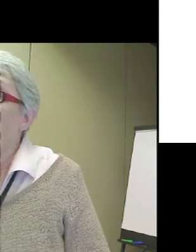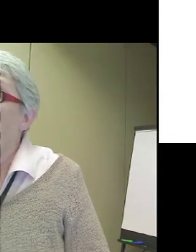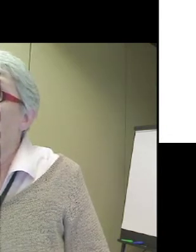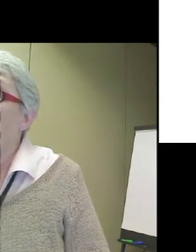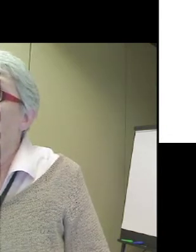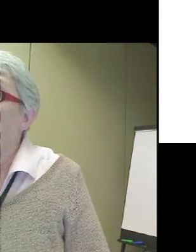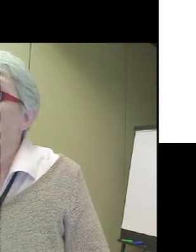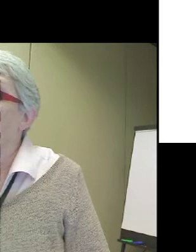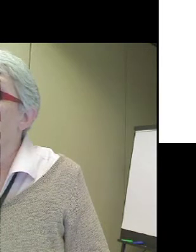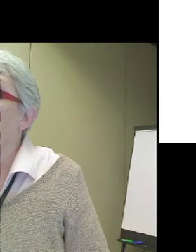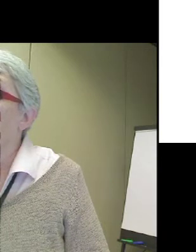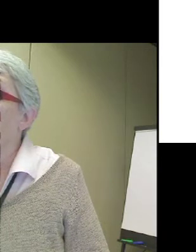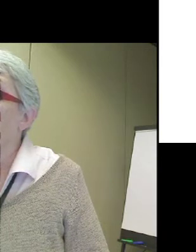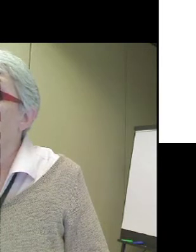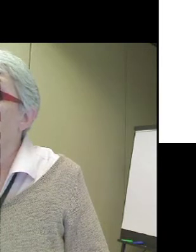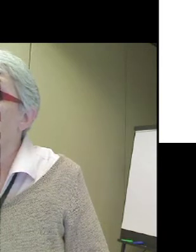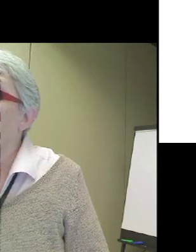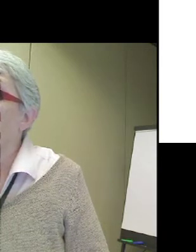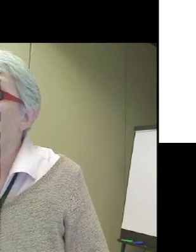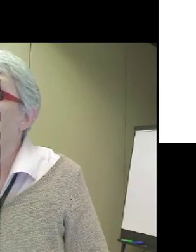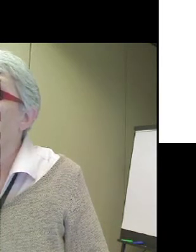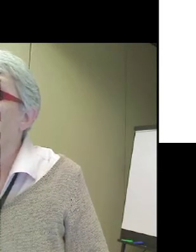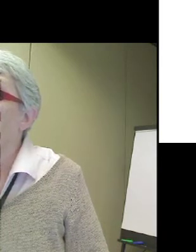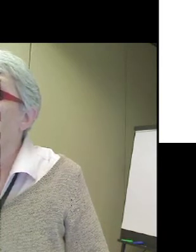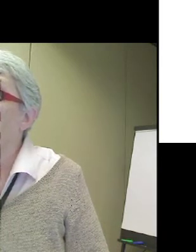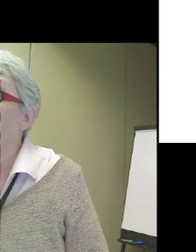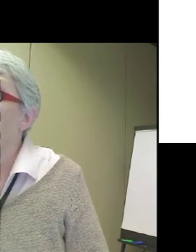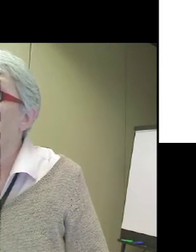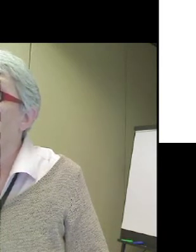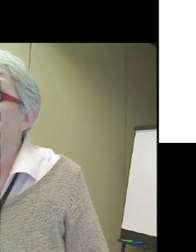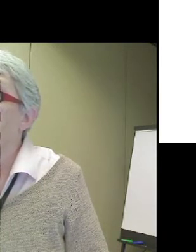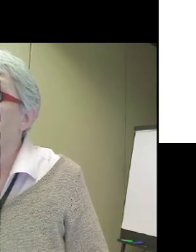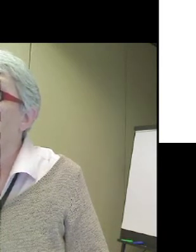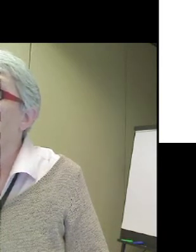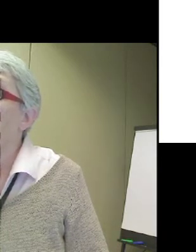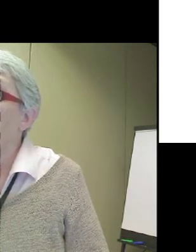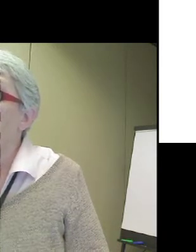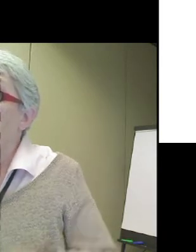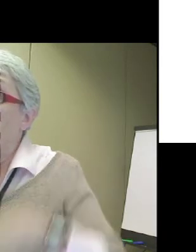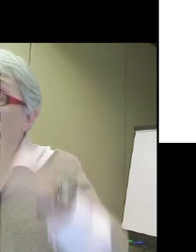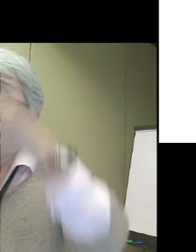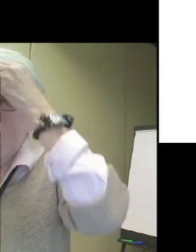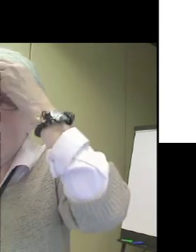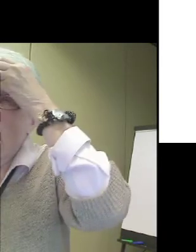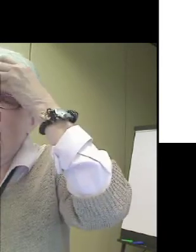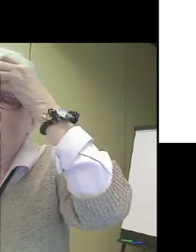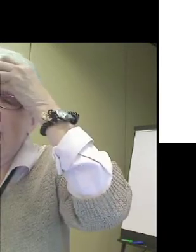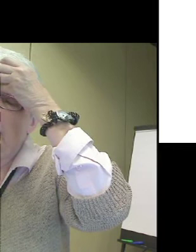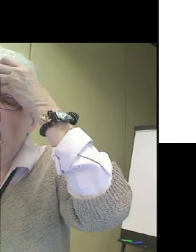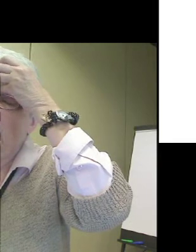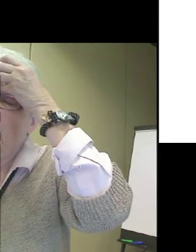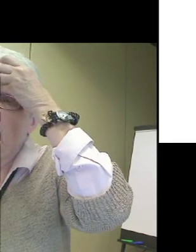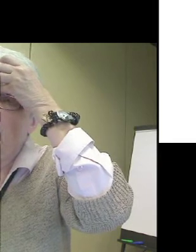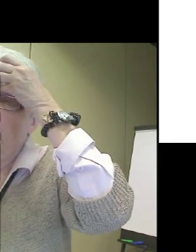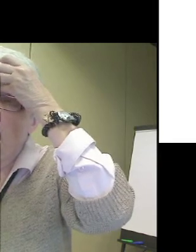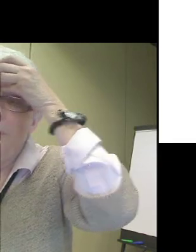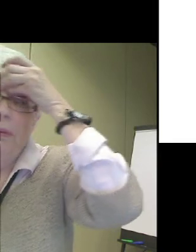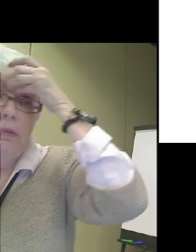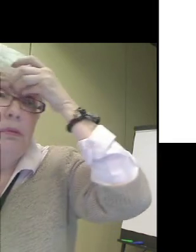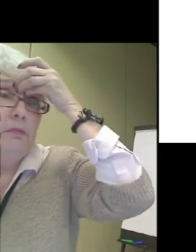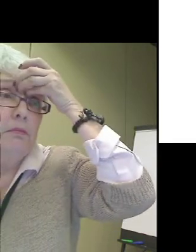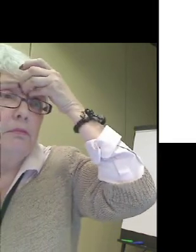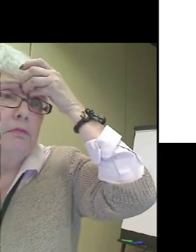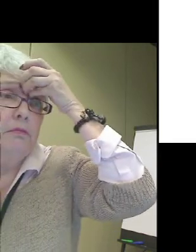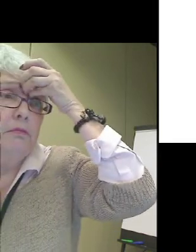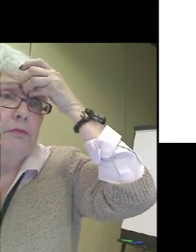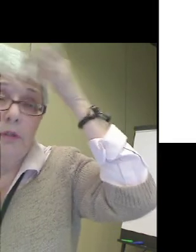strategies we're still learning about. We have an online, we have a group, whatever you call it,